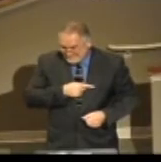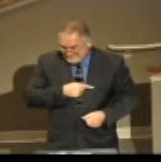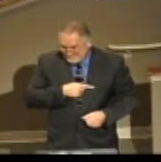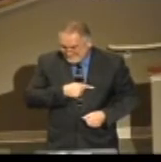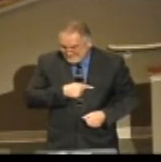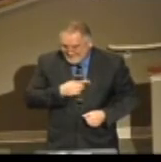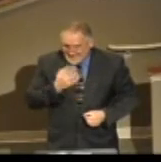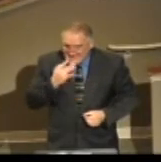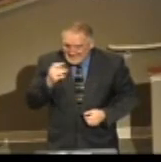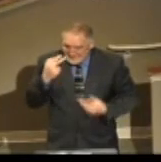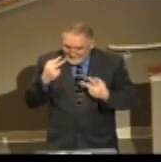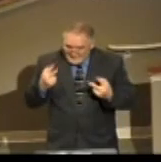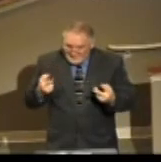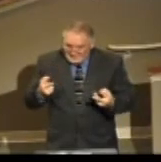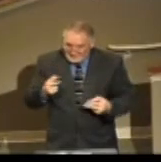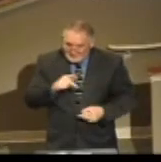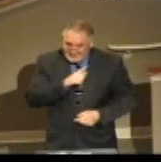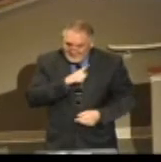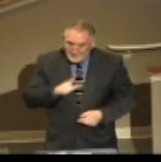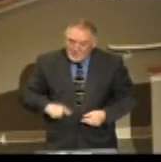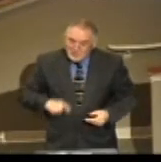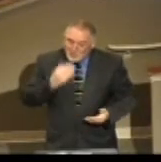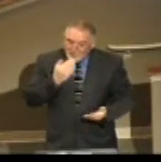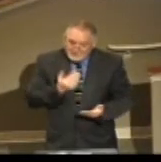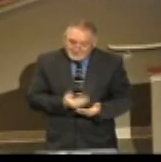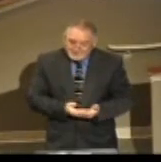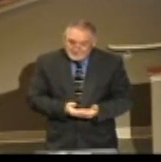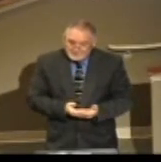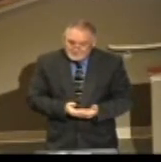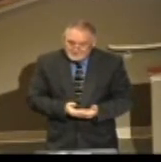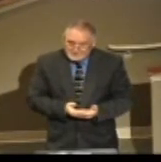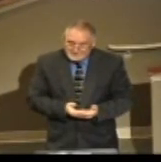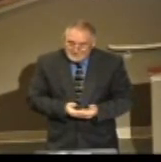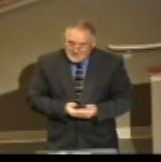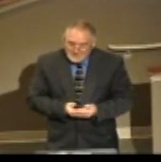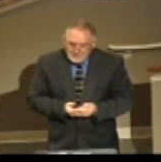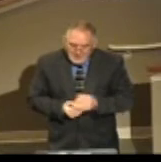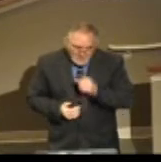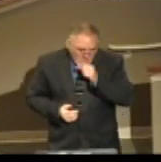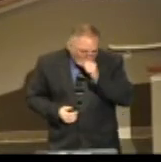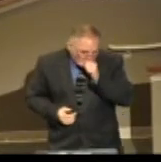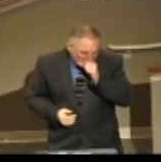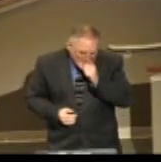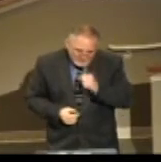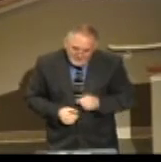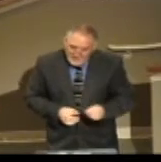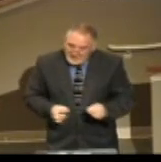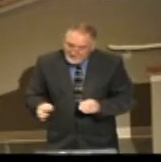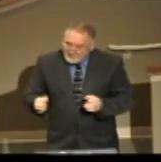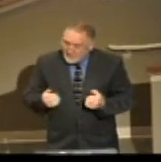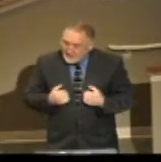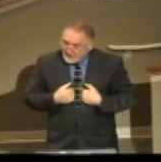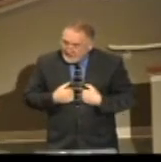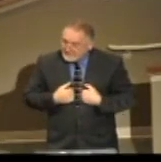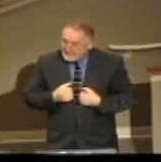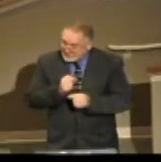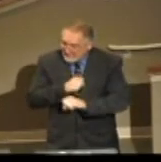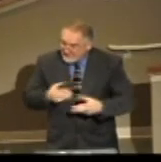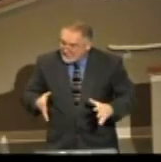Oh, taste and see that the Lord is good. You got something to share if you got salvation, you ought to share it. Amen?